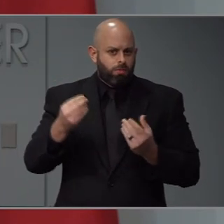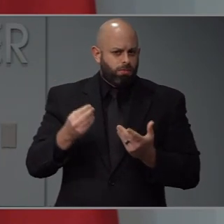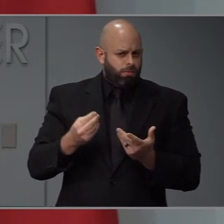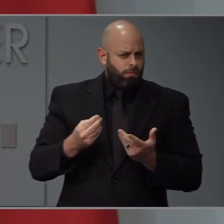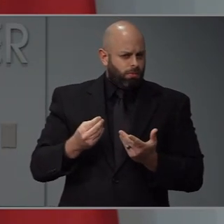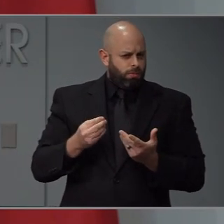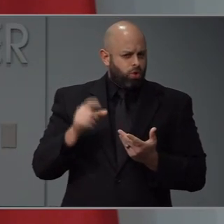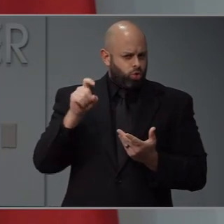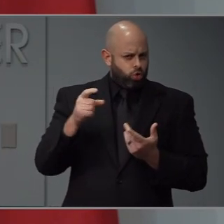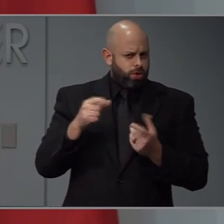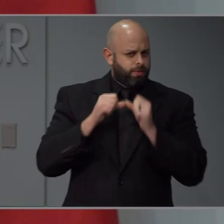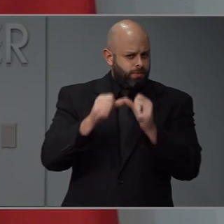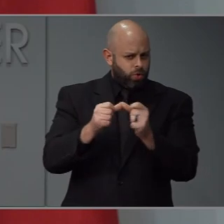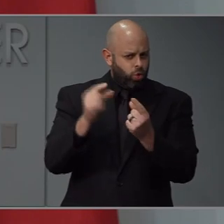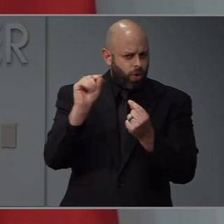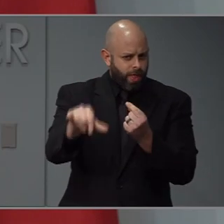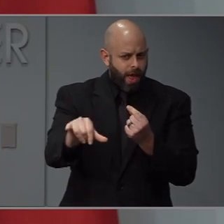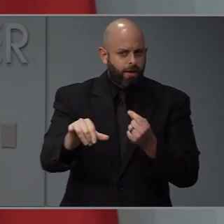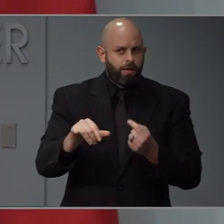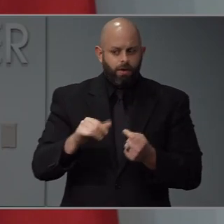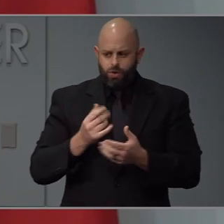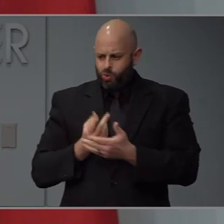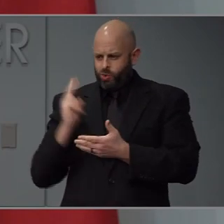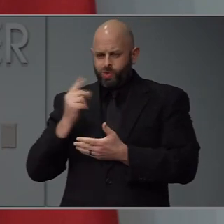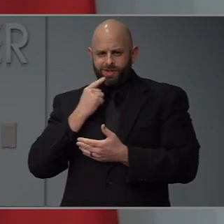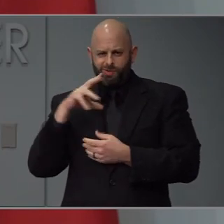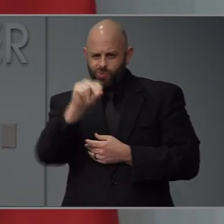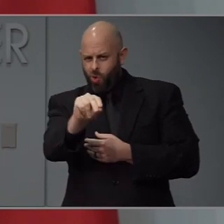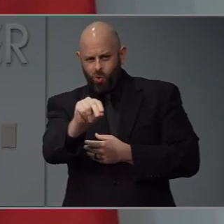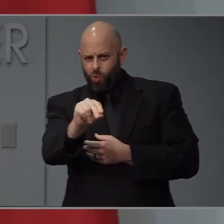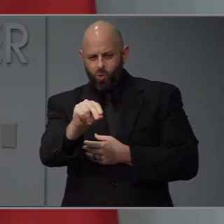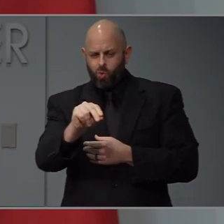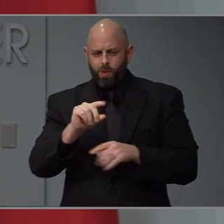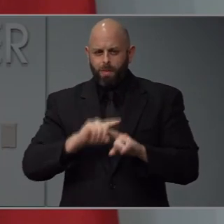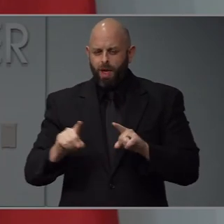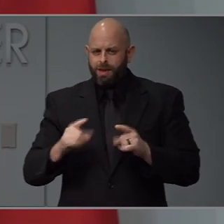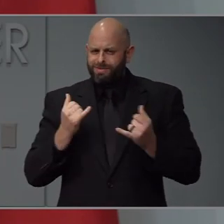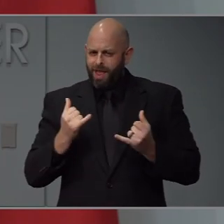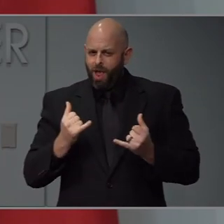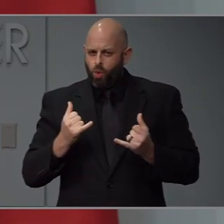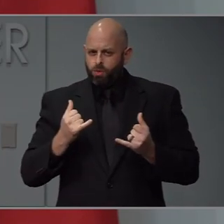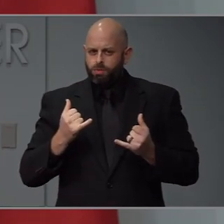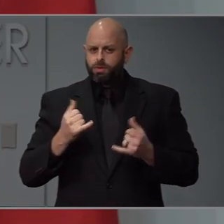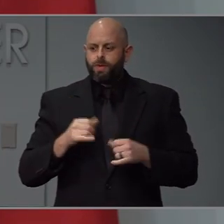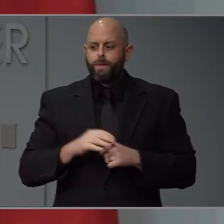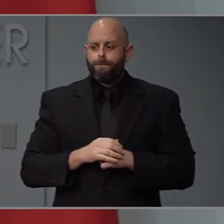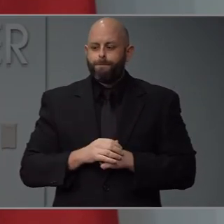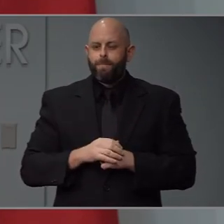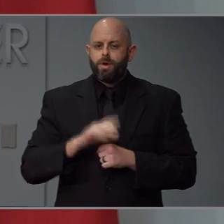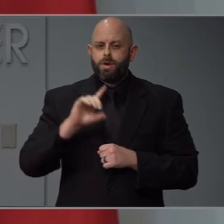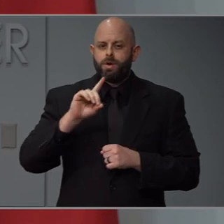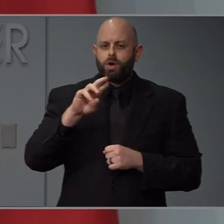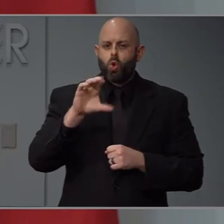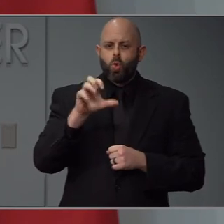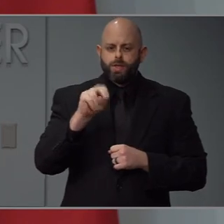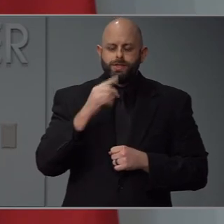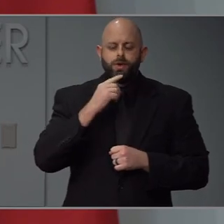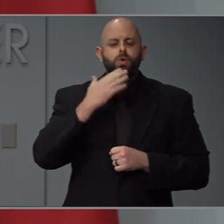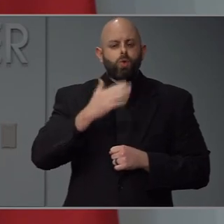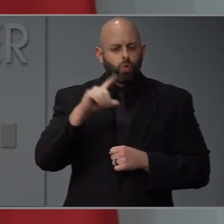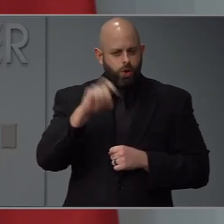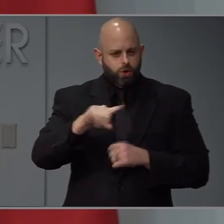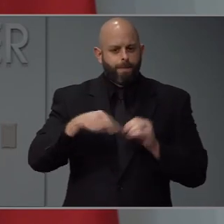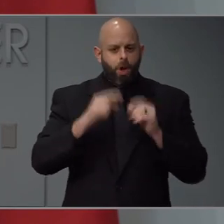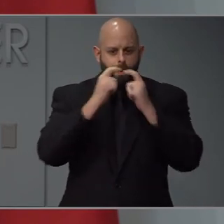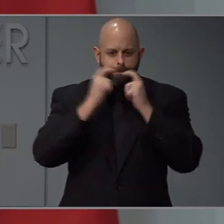provide protection, even though a few weeks ago we were told that they wouldn't help? Thanks for that question about masks. What I would say